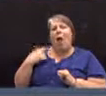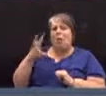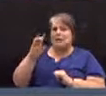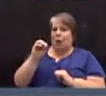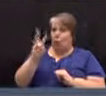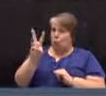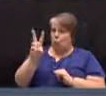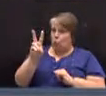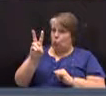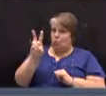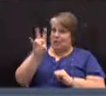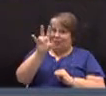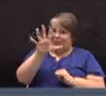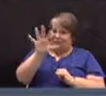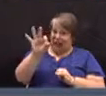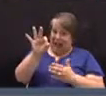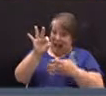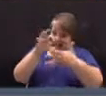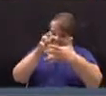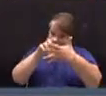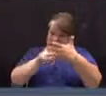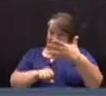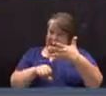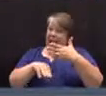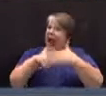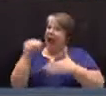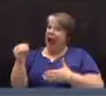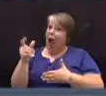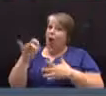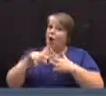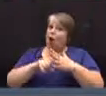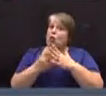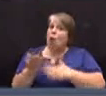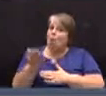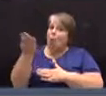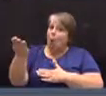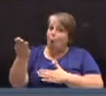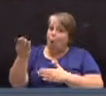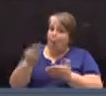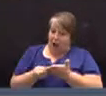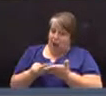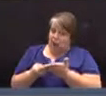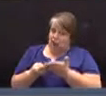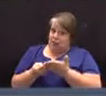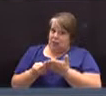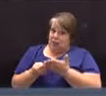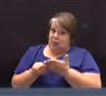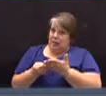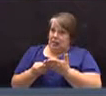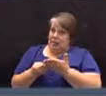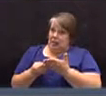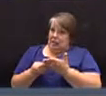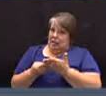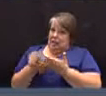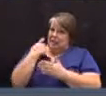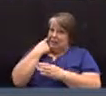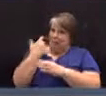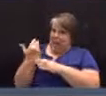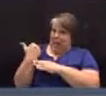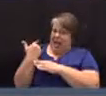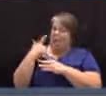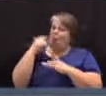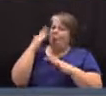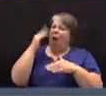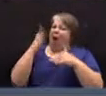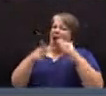$602,759 out of the original proposed budget, or originally passed budget, why would that